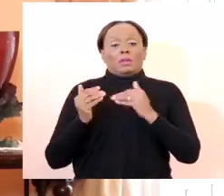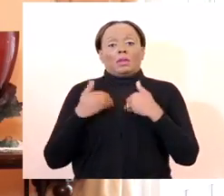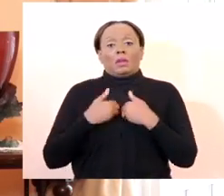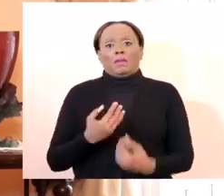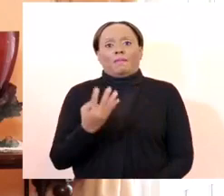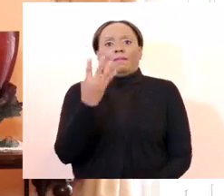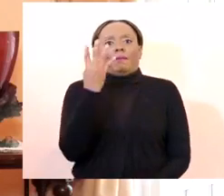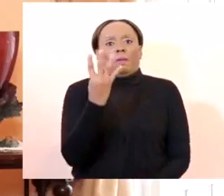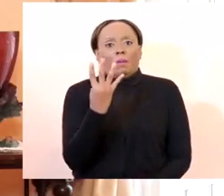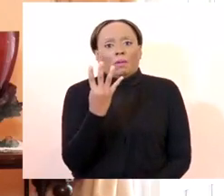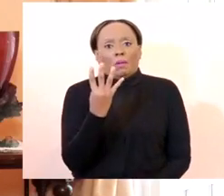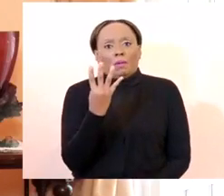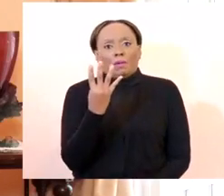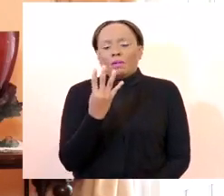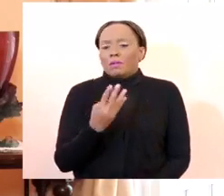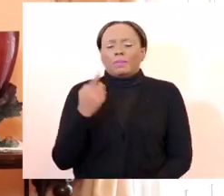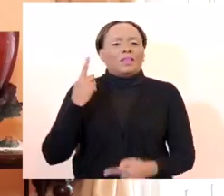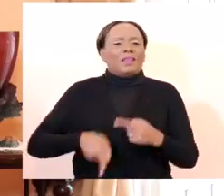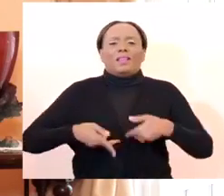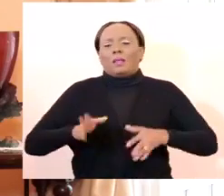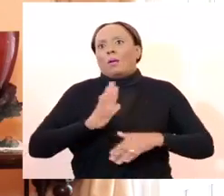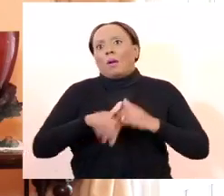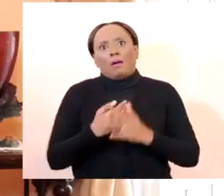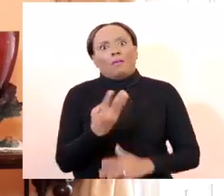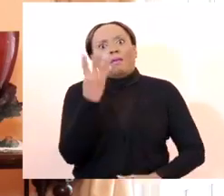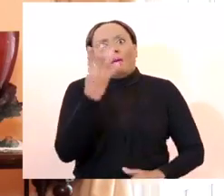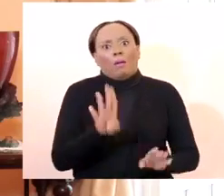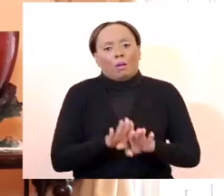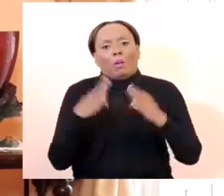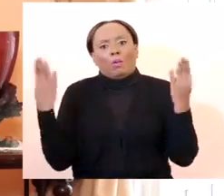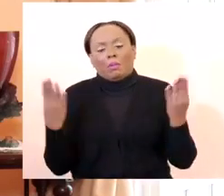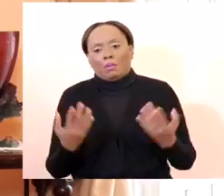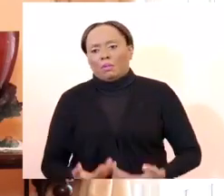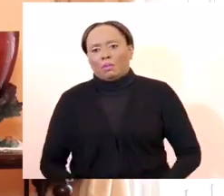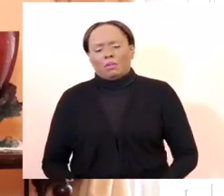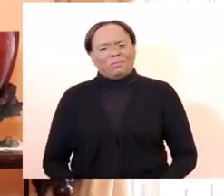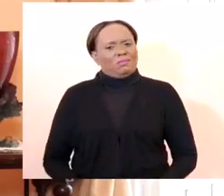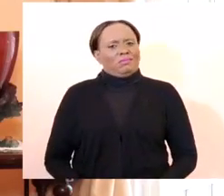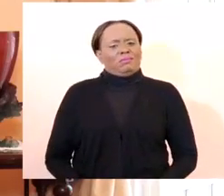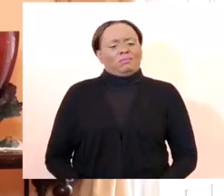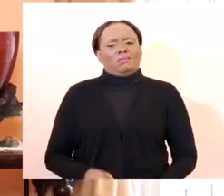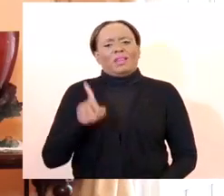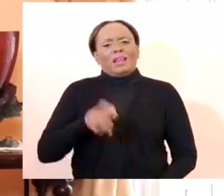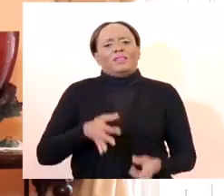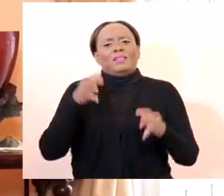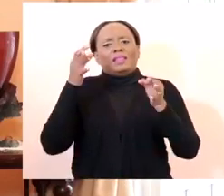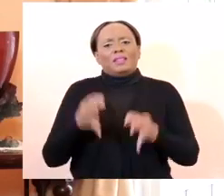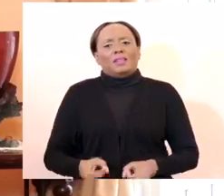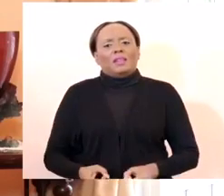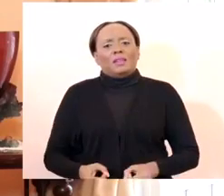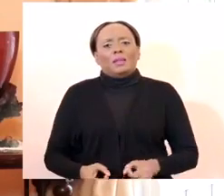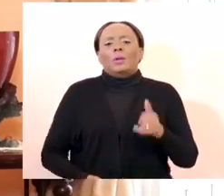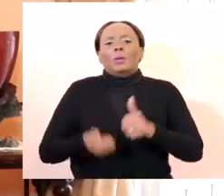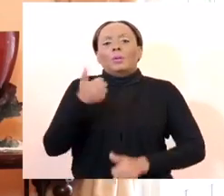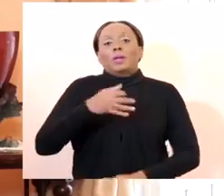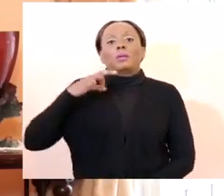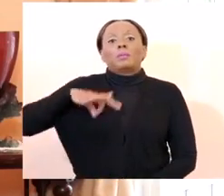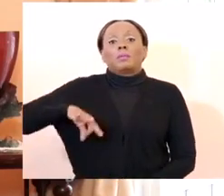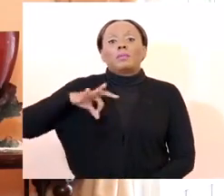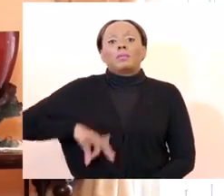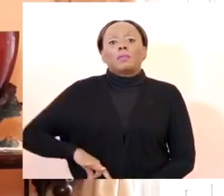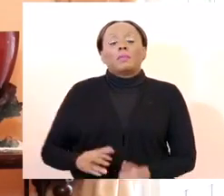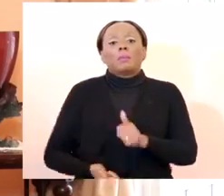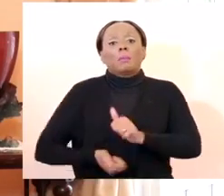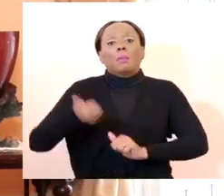be reckless of us to allow all four to open. So in those instances, we have to try to find a way to select the one that benefits the largest